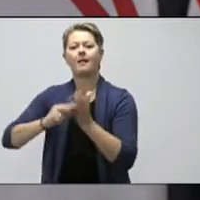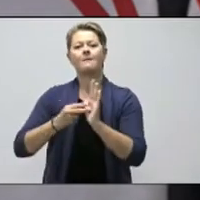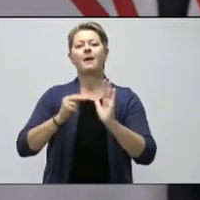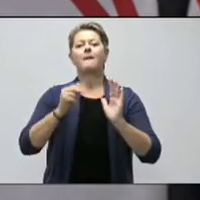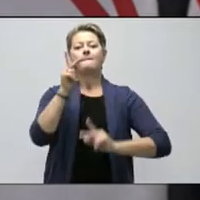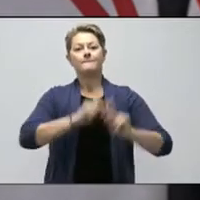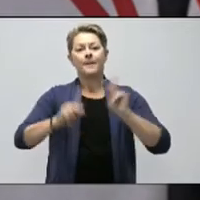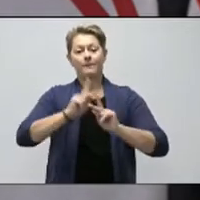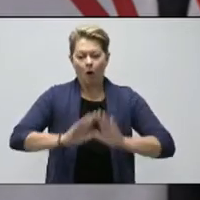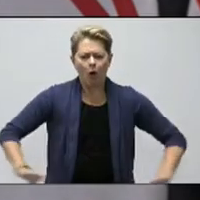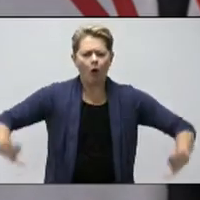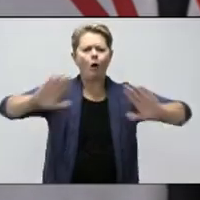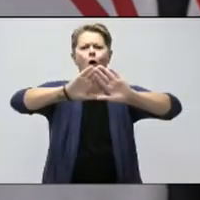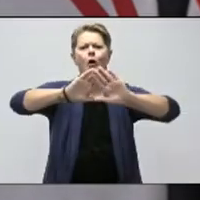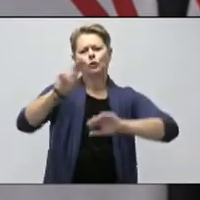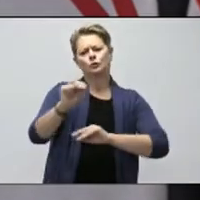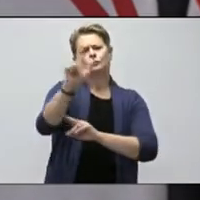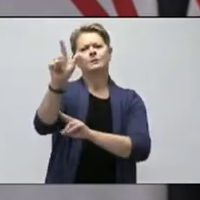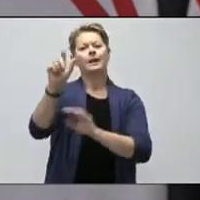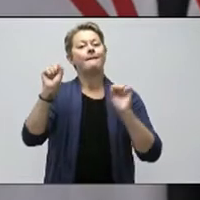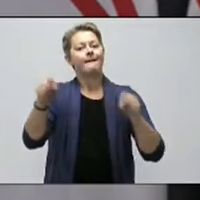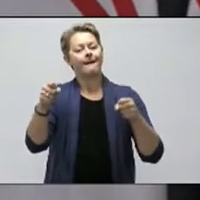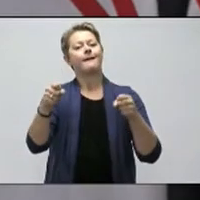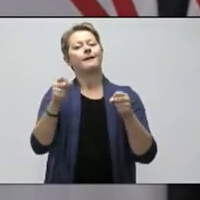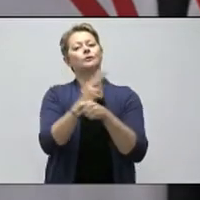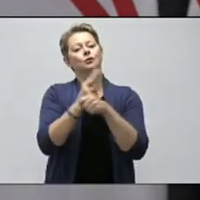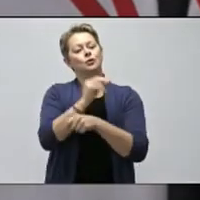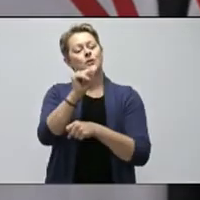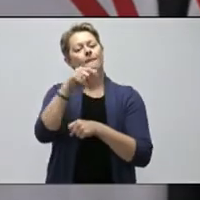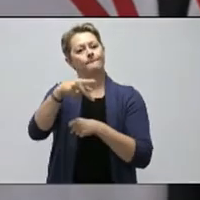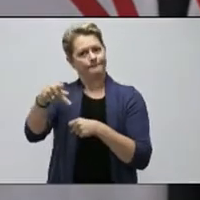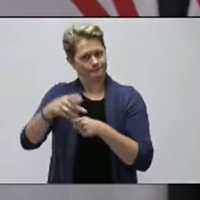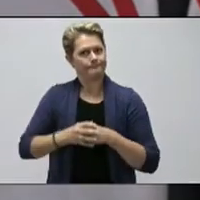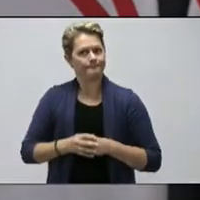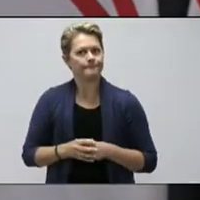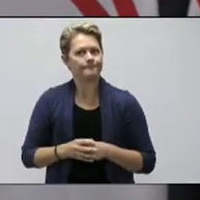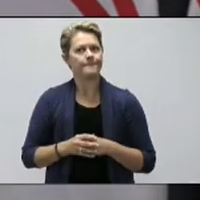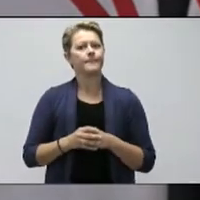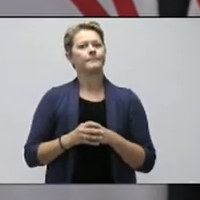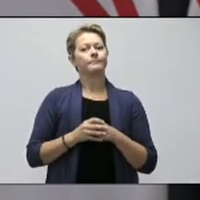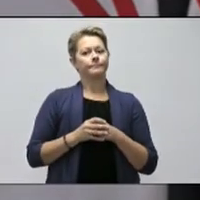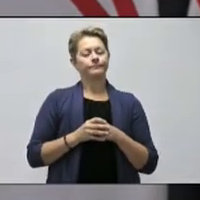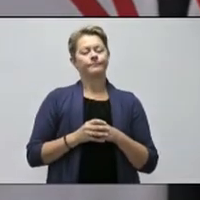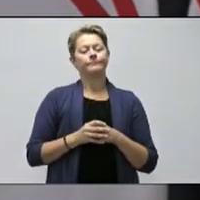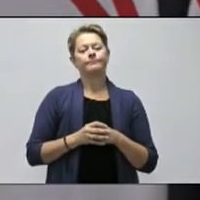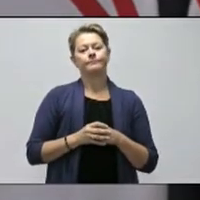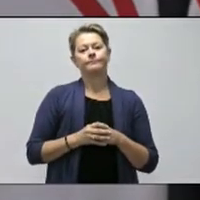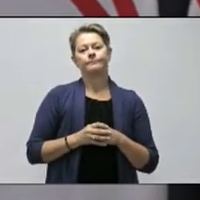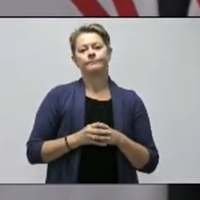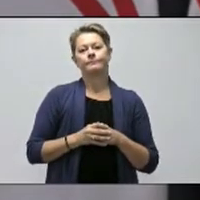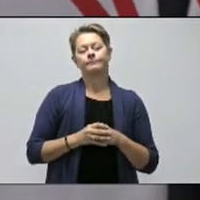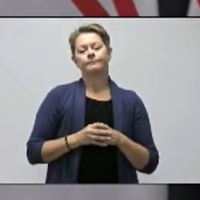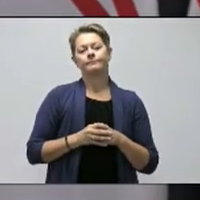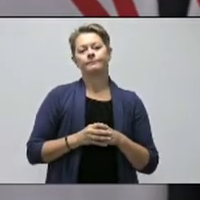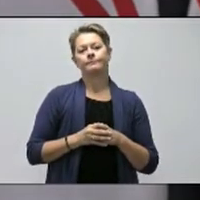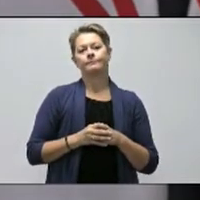delivers on what it's supposed to deliver on, which is to help public health officials do the best job they possibly can.